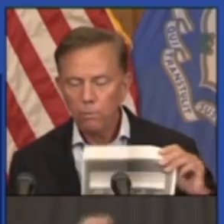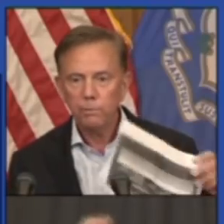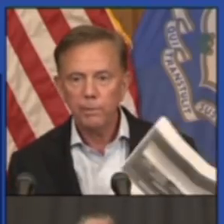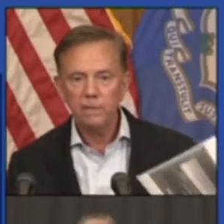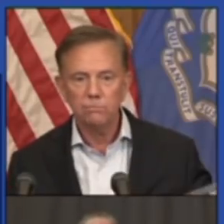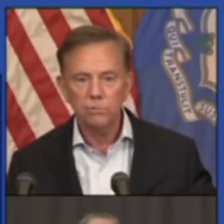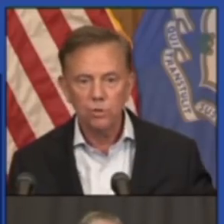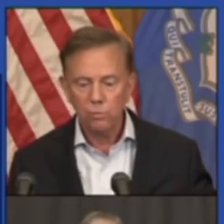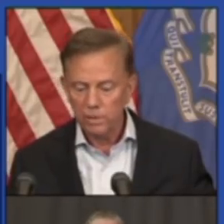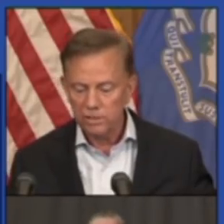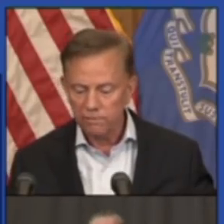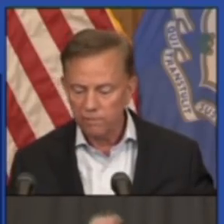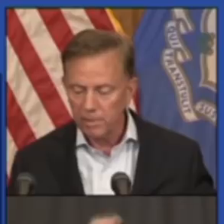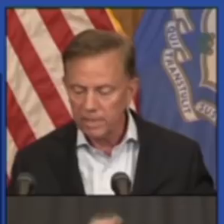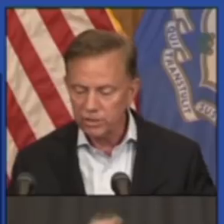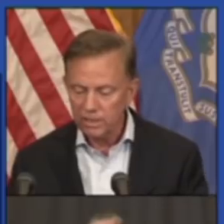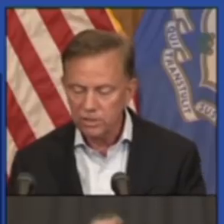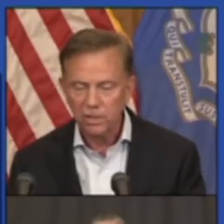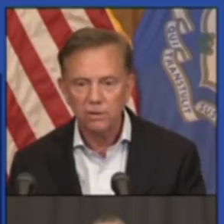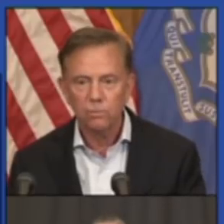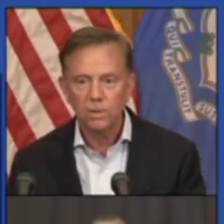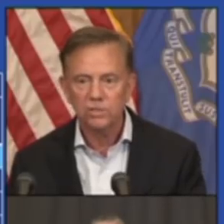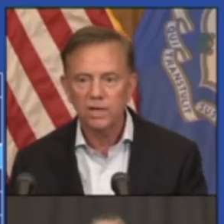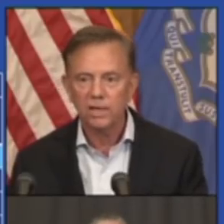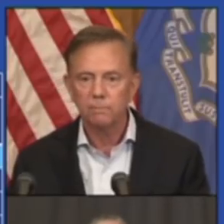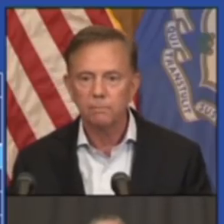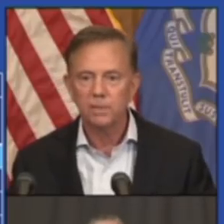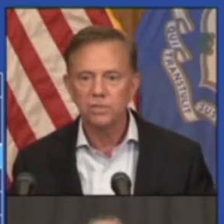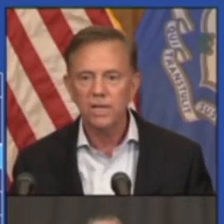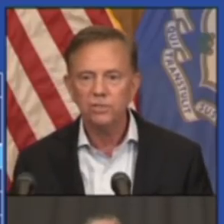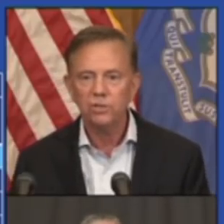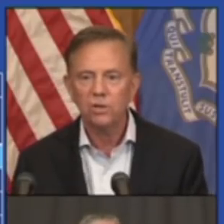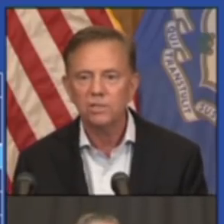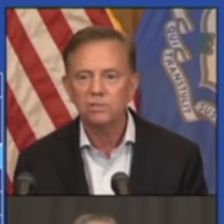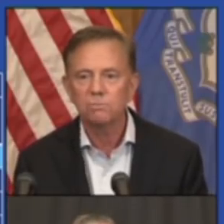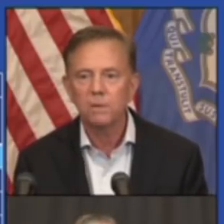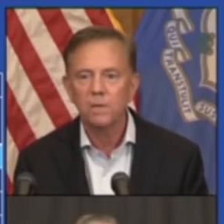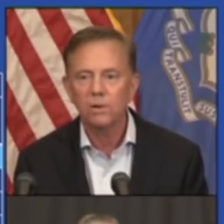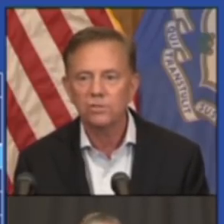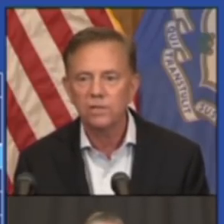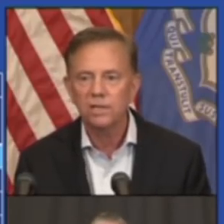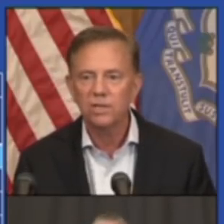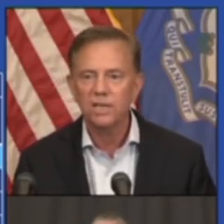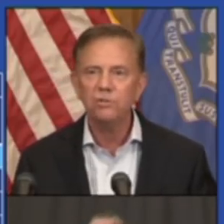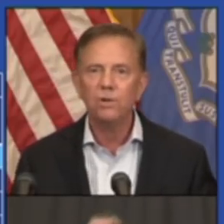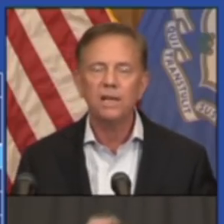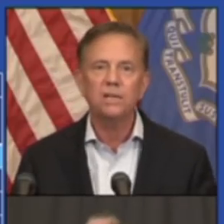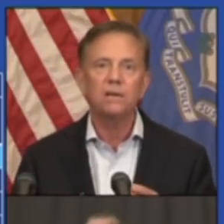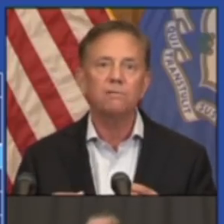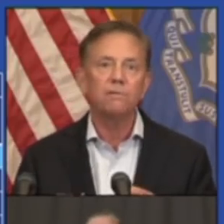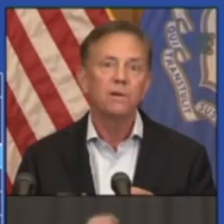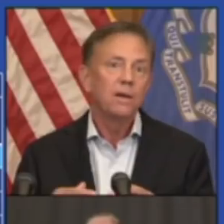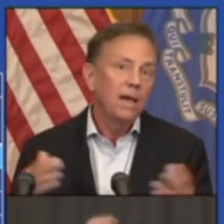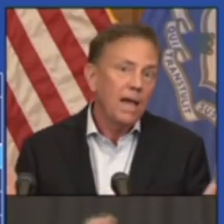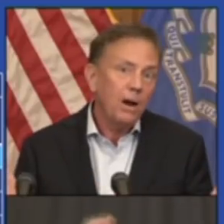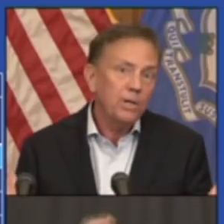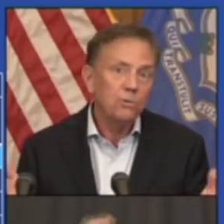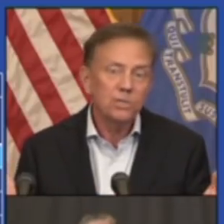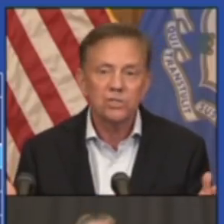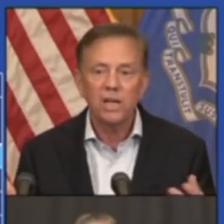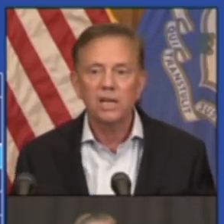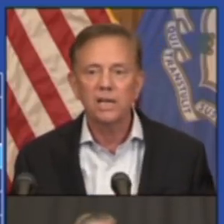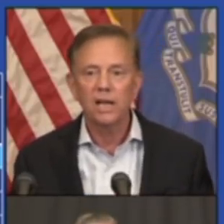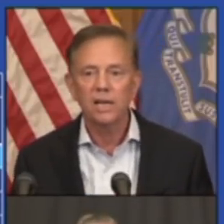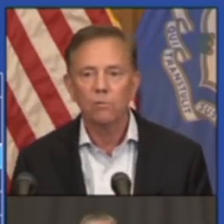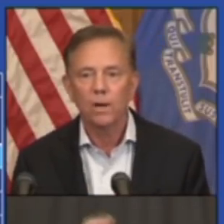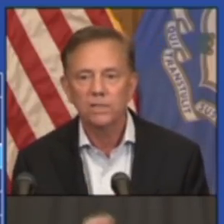What would we do with this information? I'll tell you in one second. But this next chart is interesting, because it gives you an idea of how we do